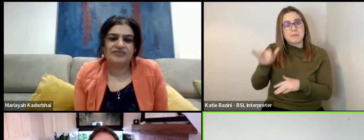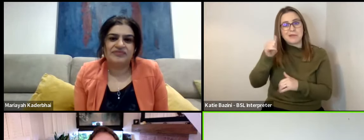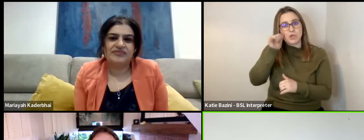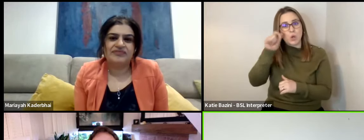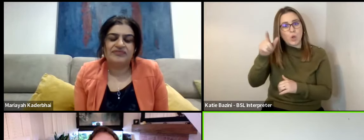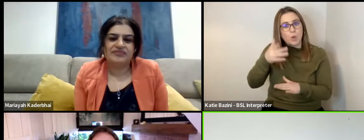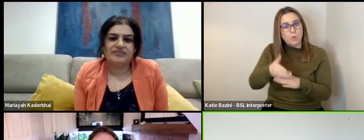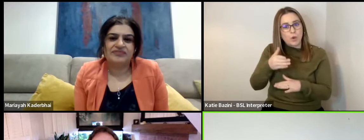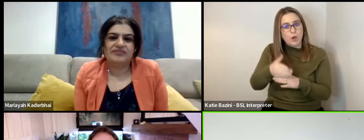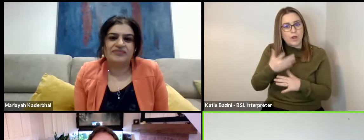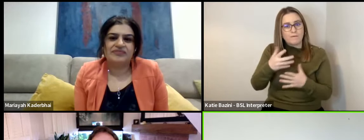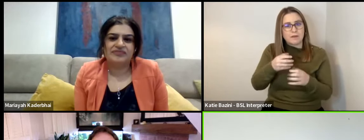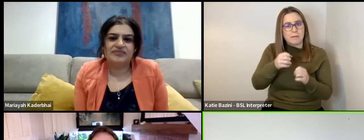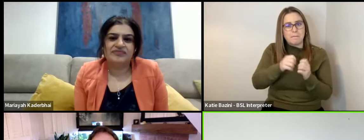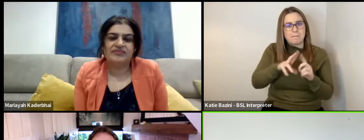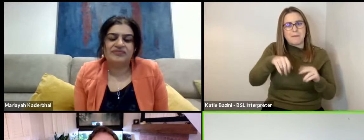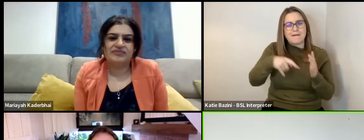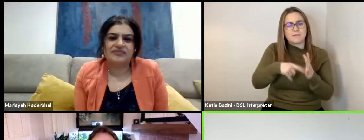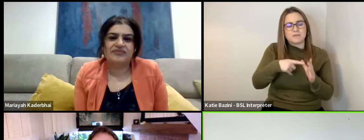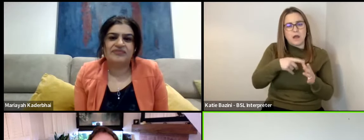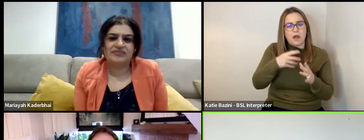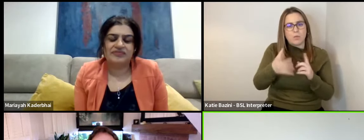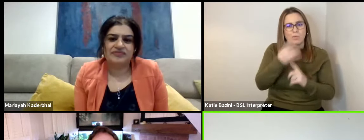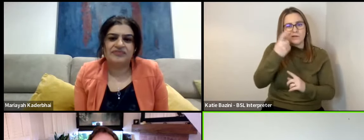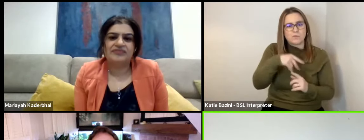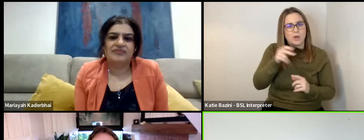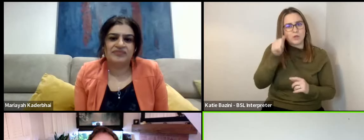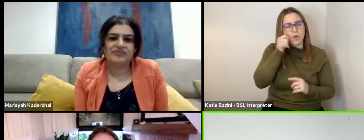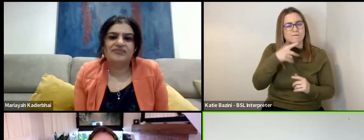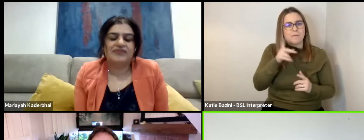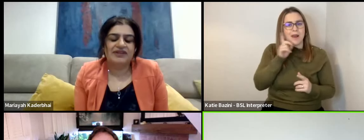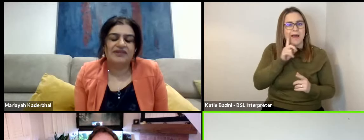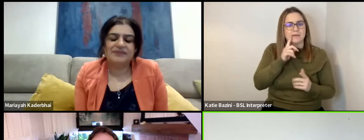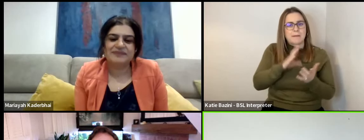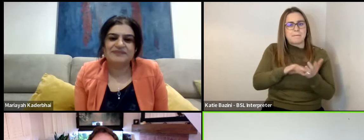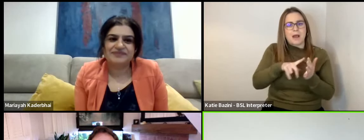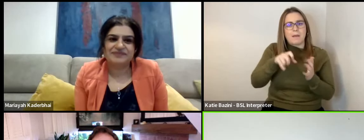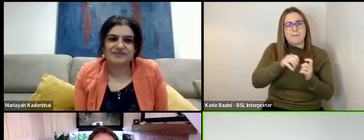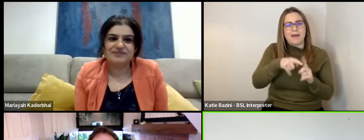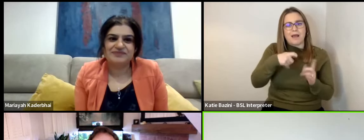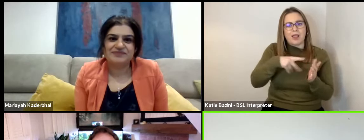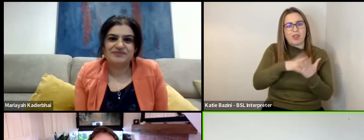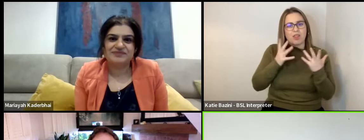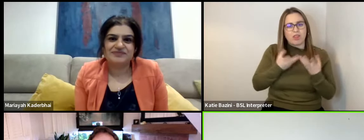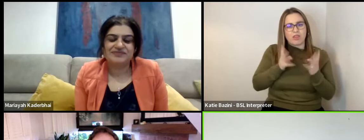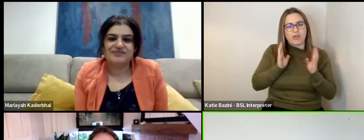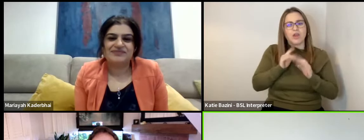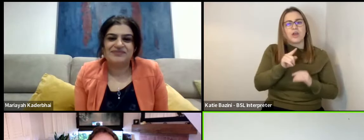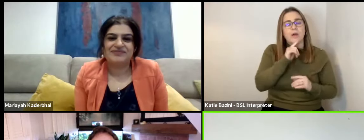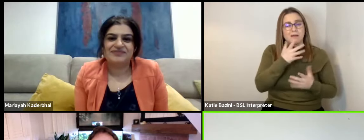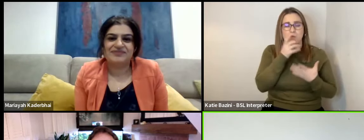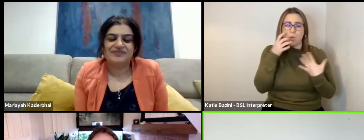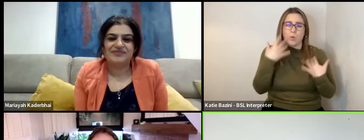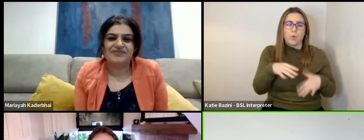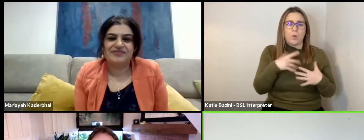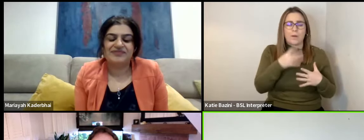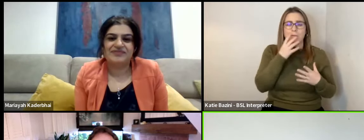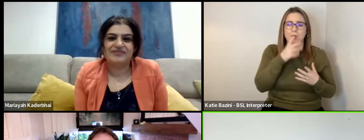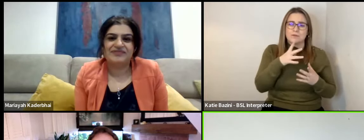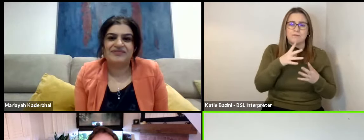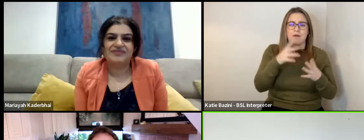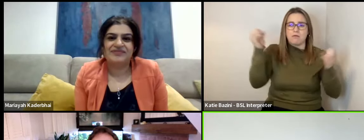work, I guess, a BAFTA audience will definitely know her work from Lady Macbeth, which was just a masterful piece of cinematography.